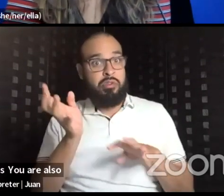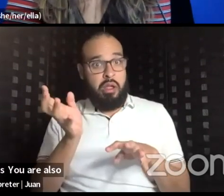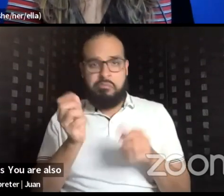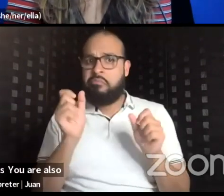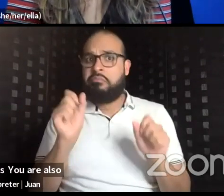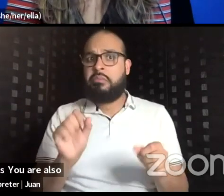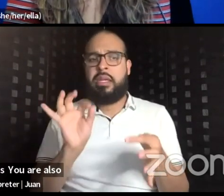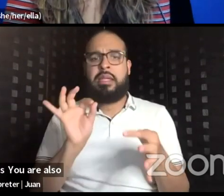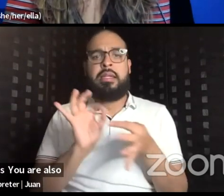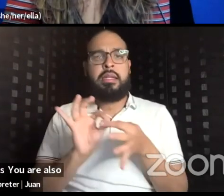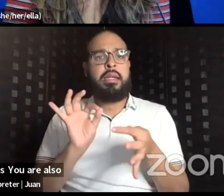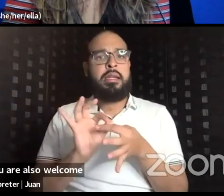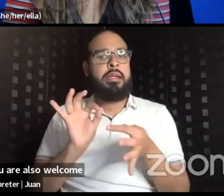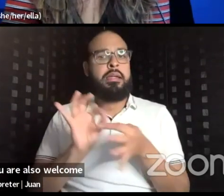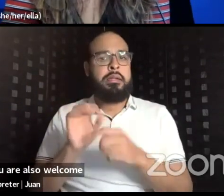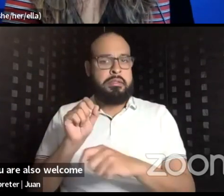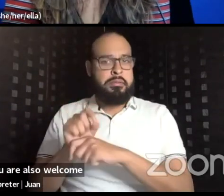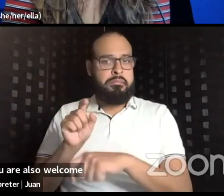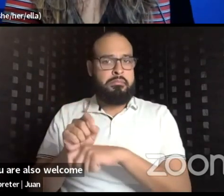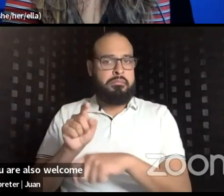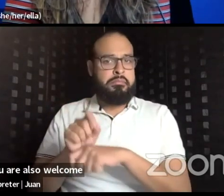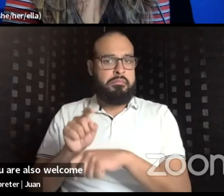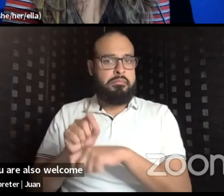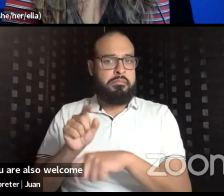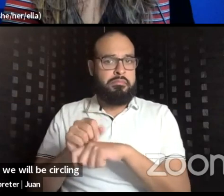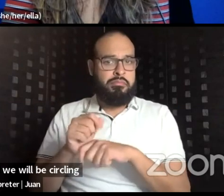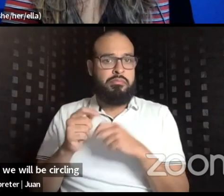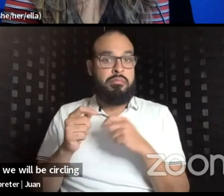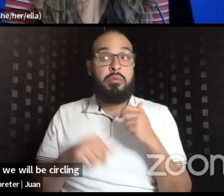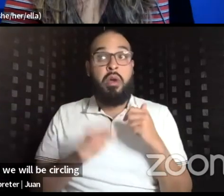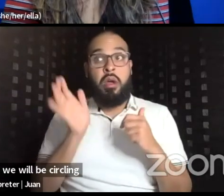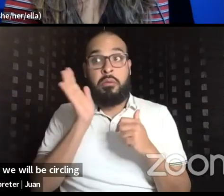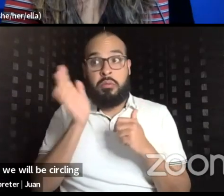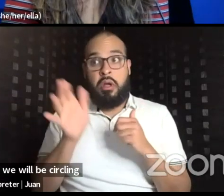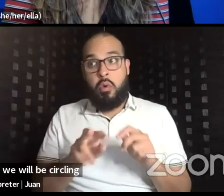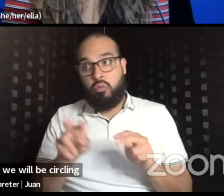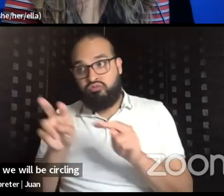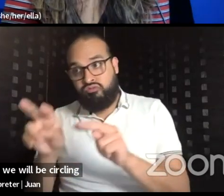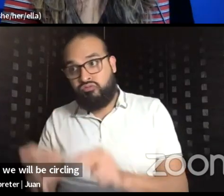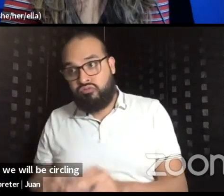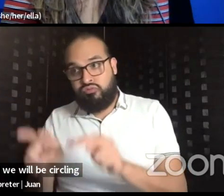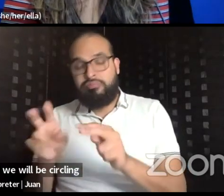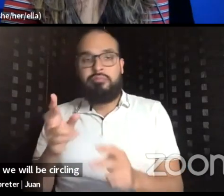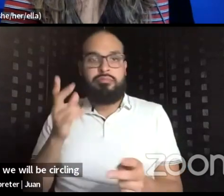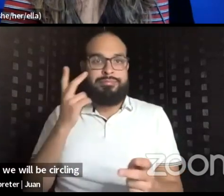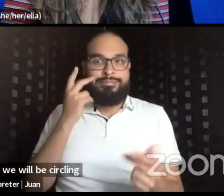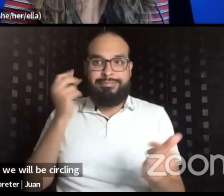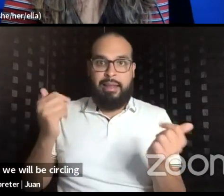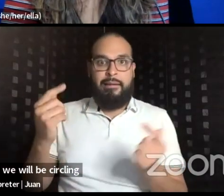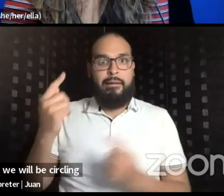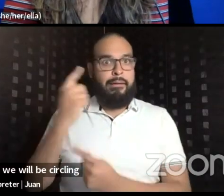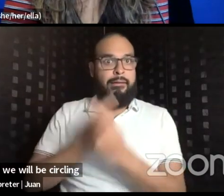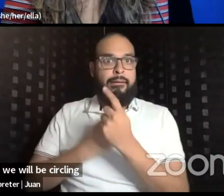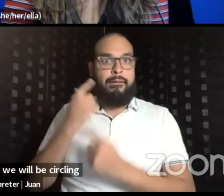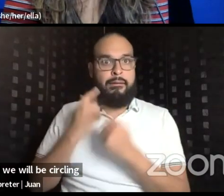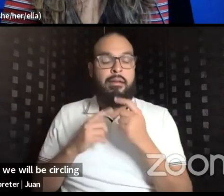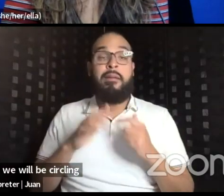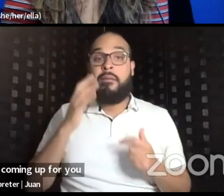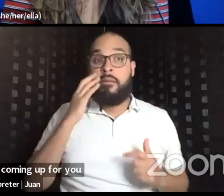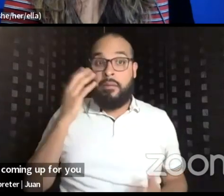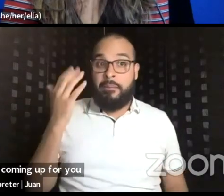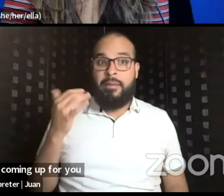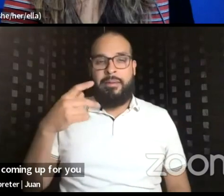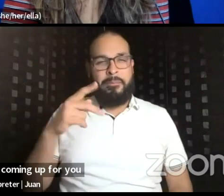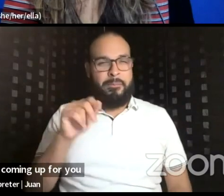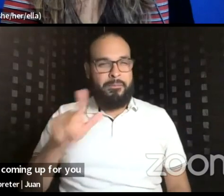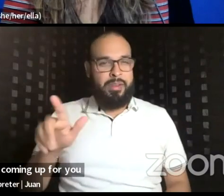on the live stream and we will be circling back to see what questions may be coming up for you because the PAL summit is not